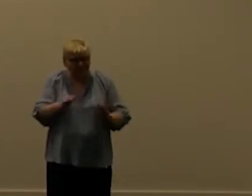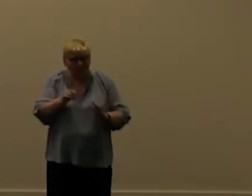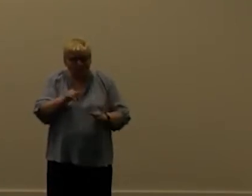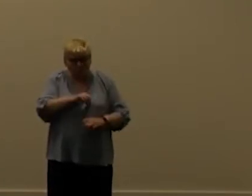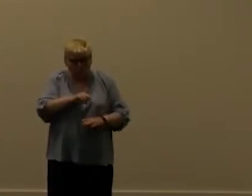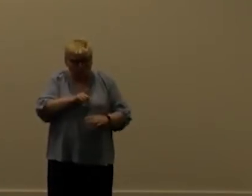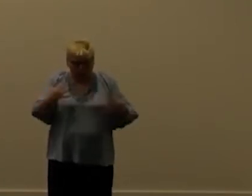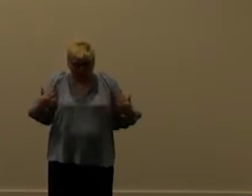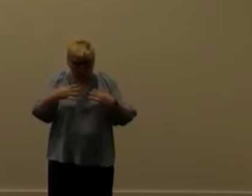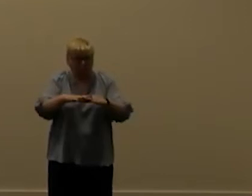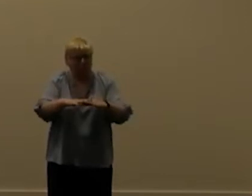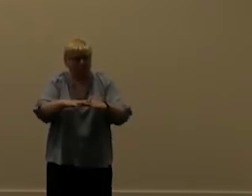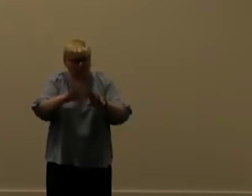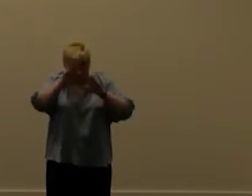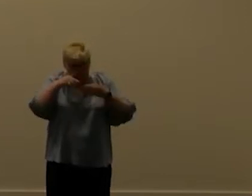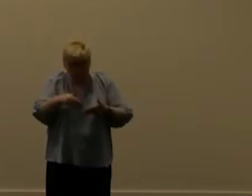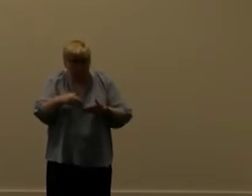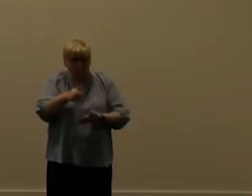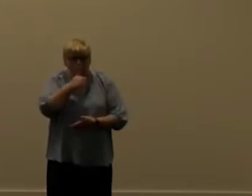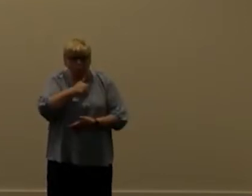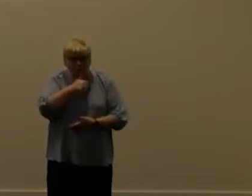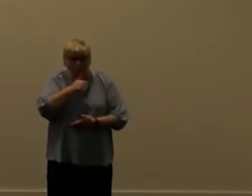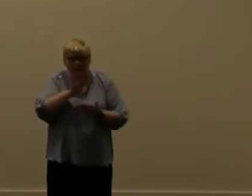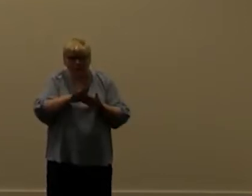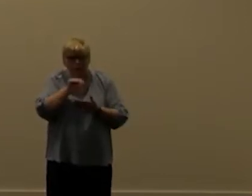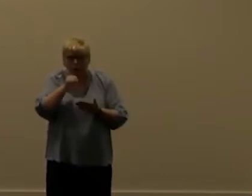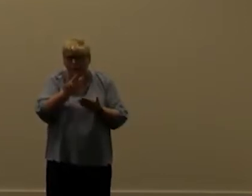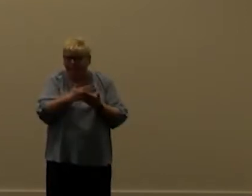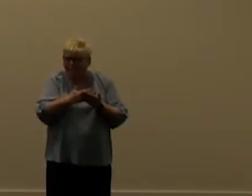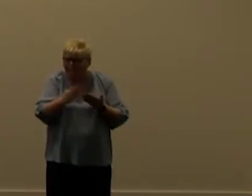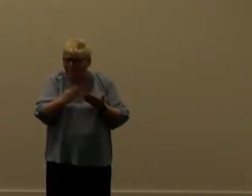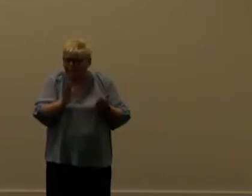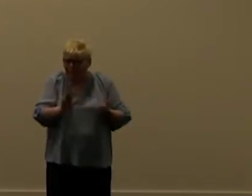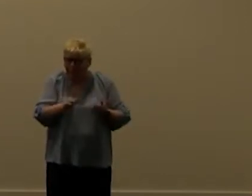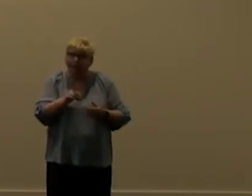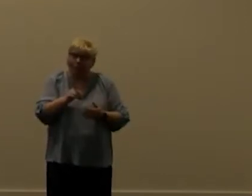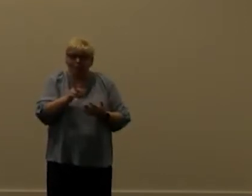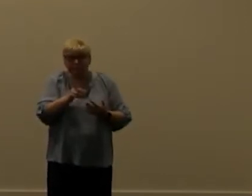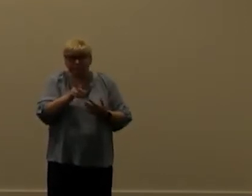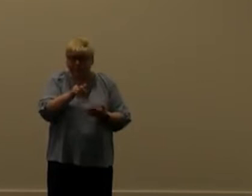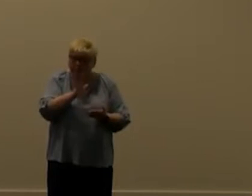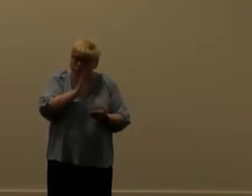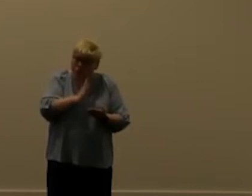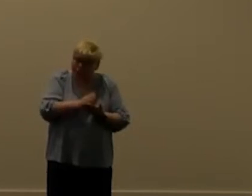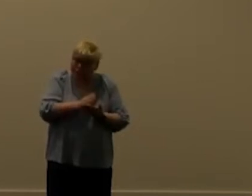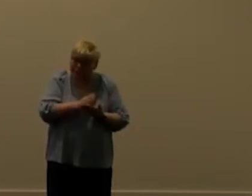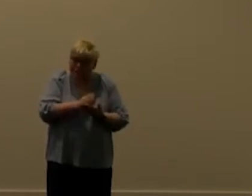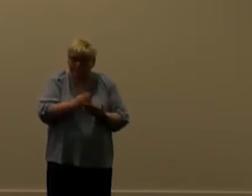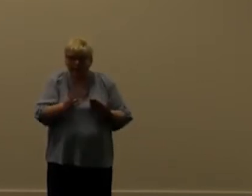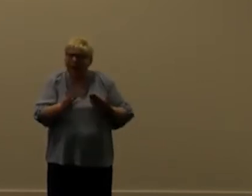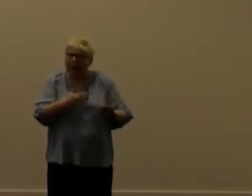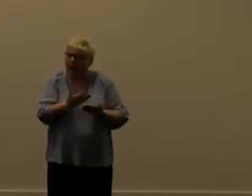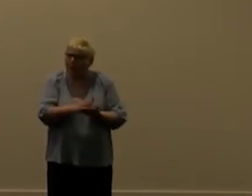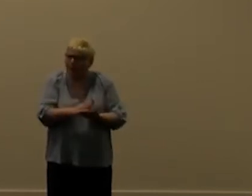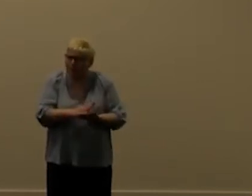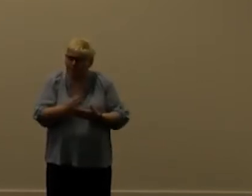by focusing it on users you'll just break the users i i don't think that argument's valid though because i mean it's still we still